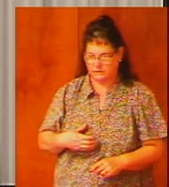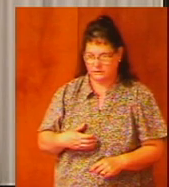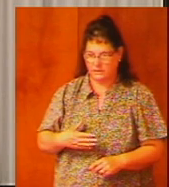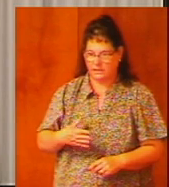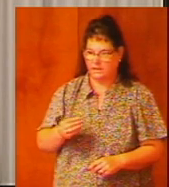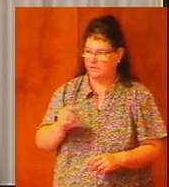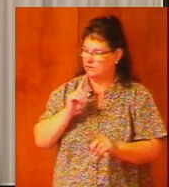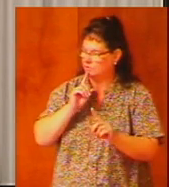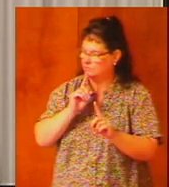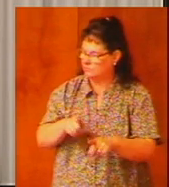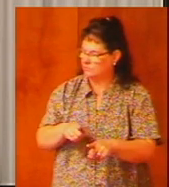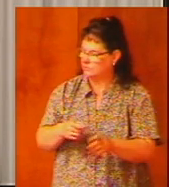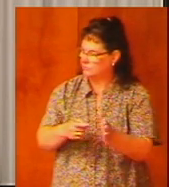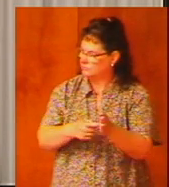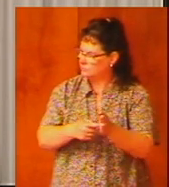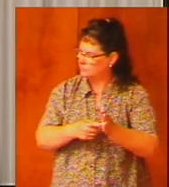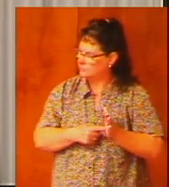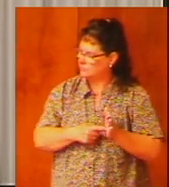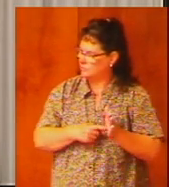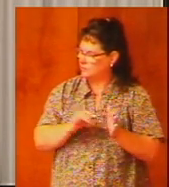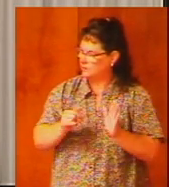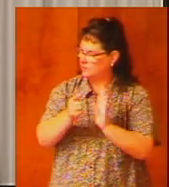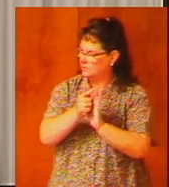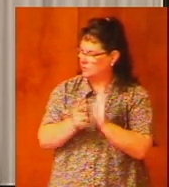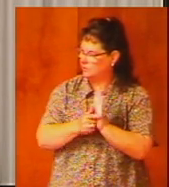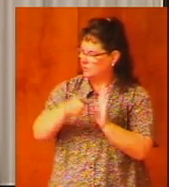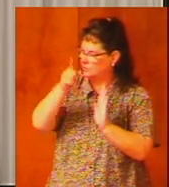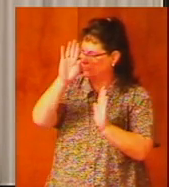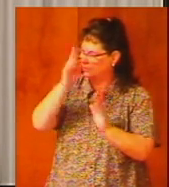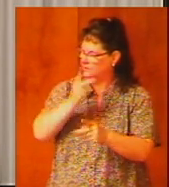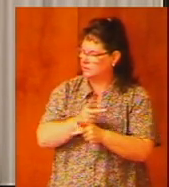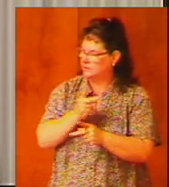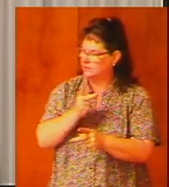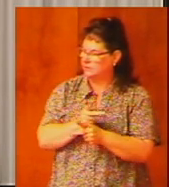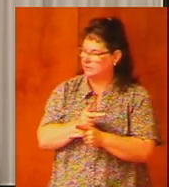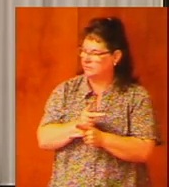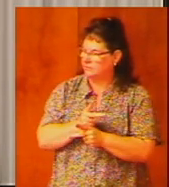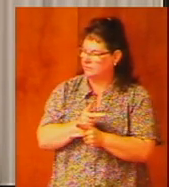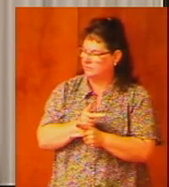and demanded that the law of God be kept